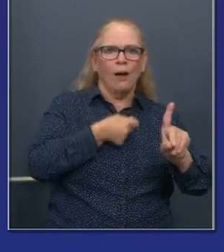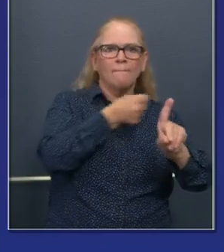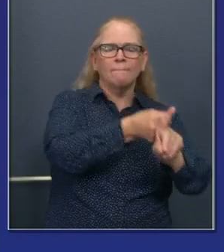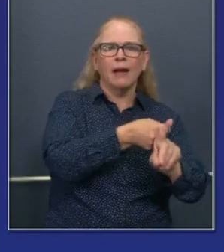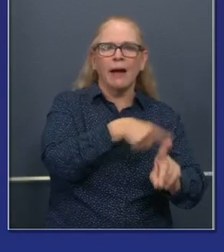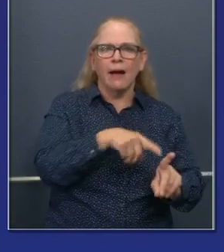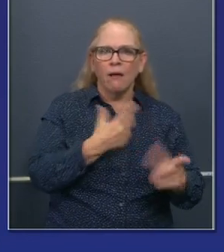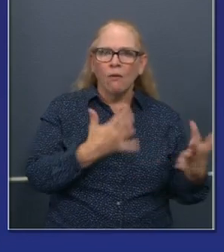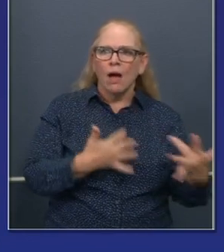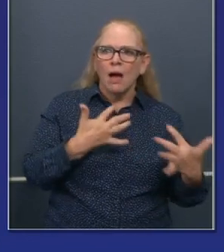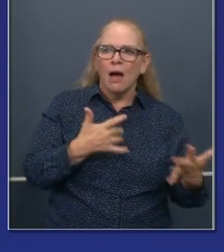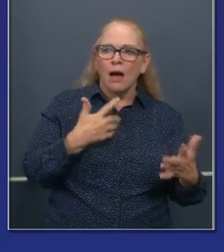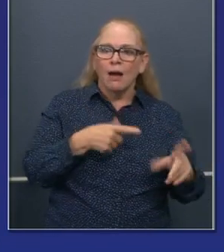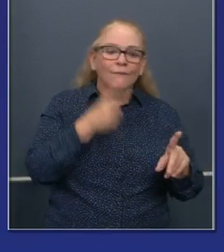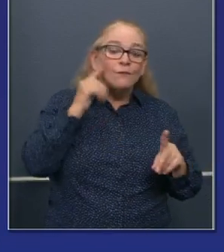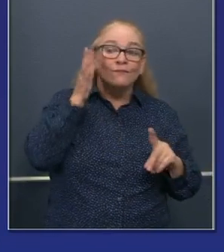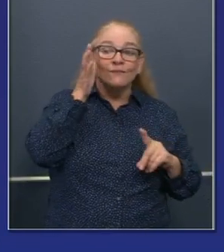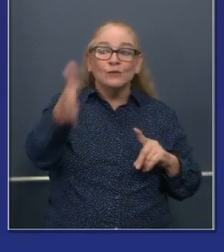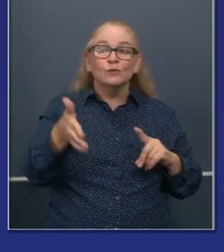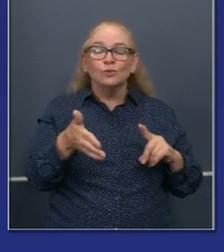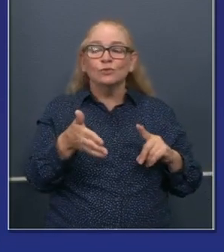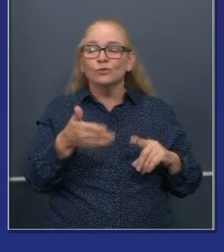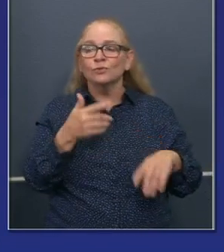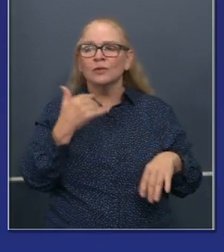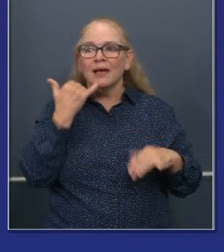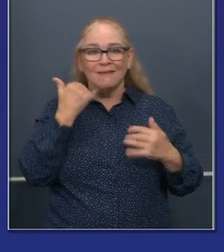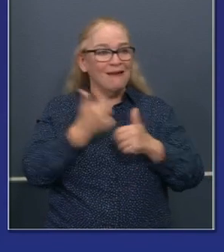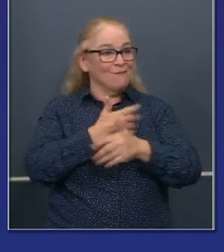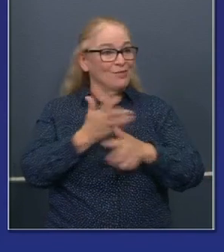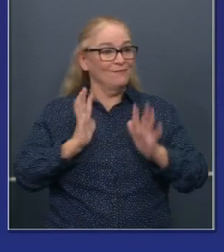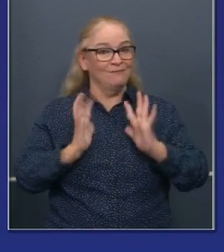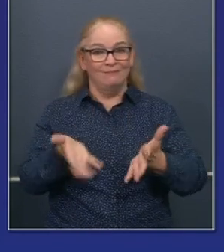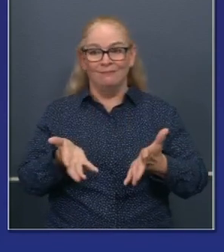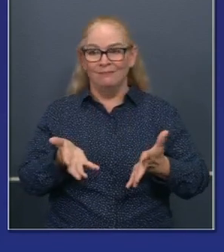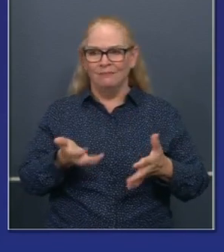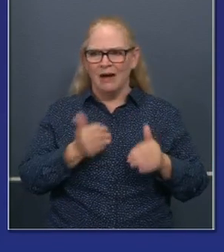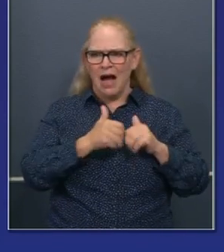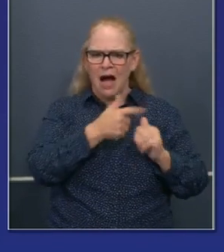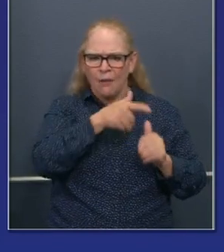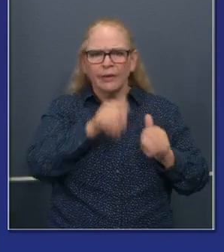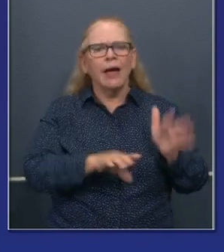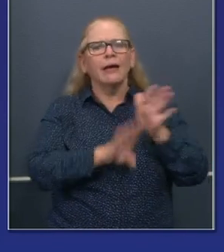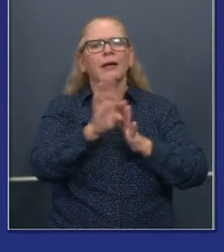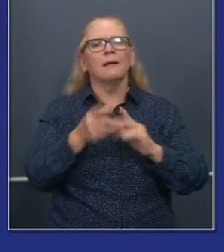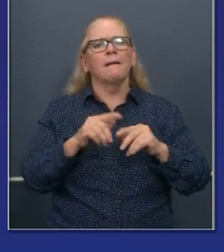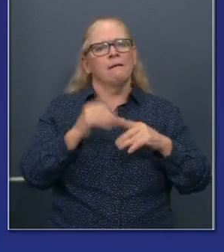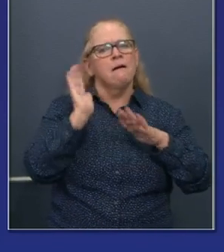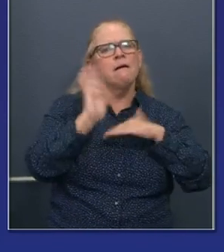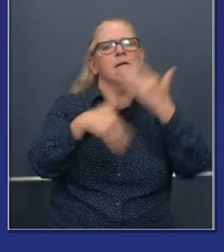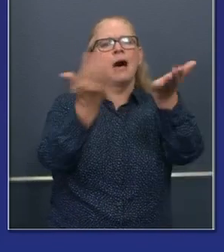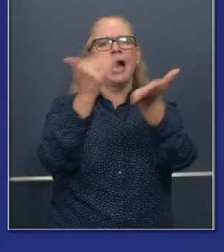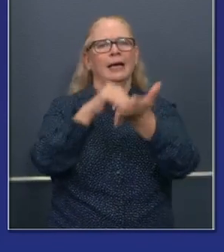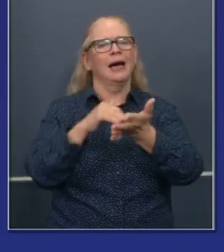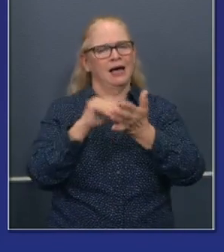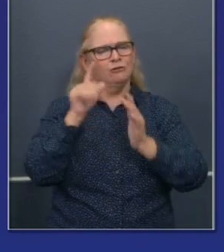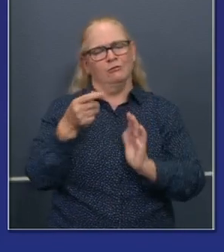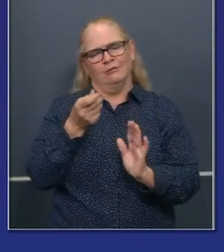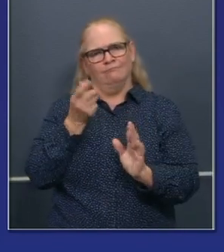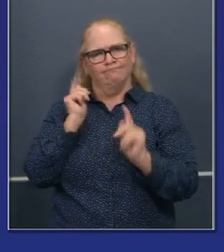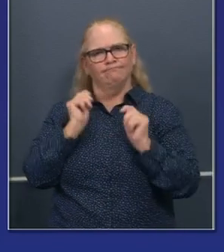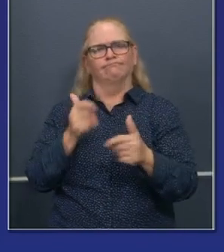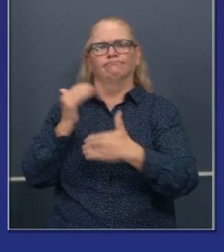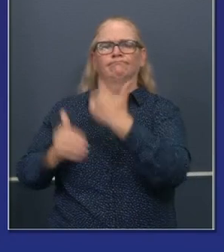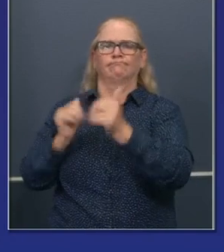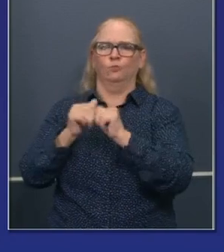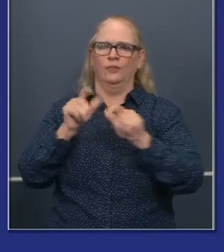uh, from the last six months. Can't recover unless you can recover, uh, information data, measure that data, be